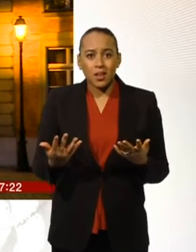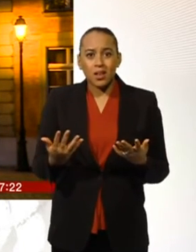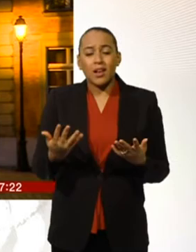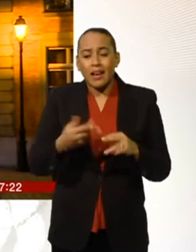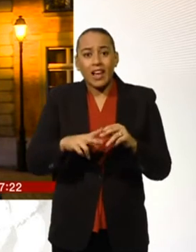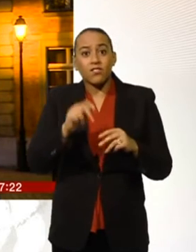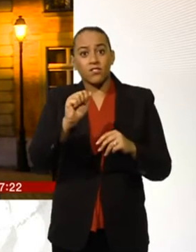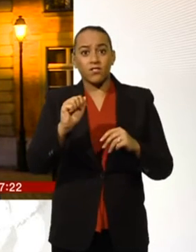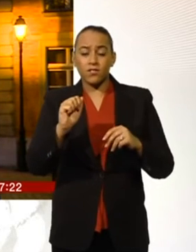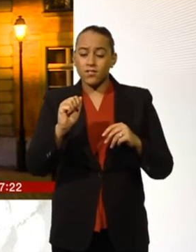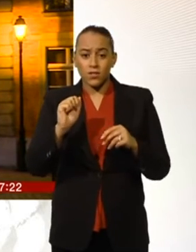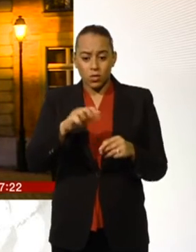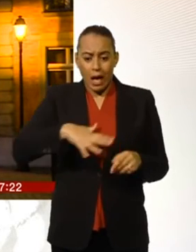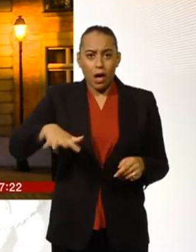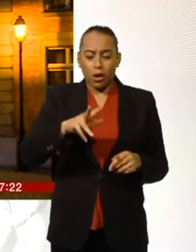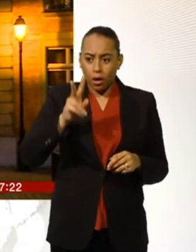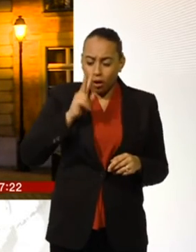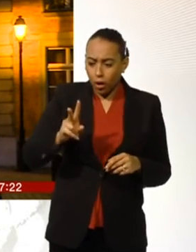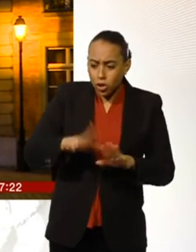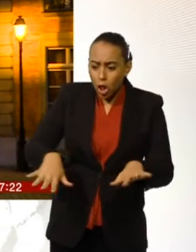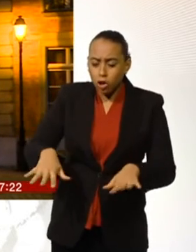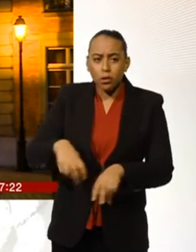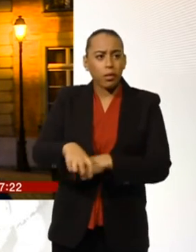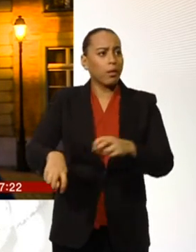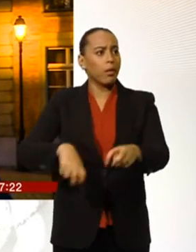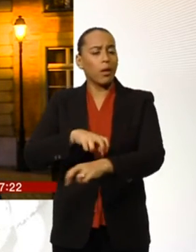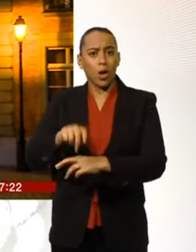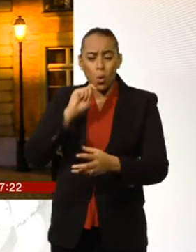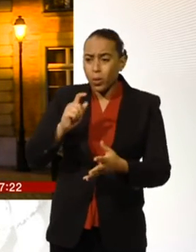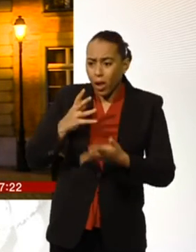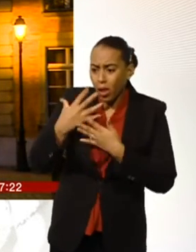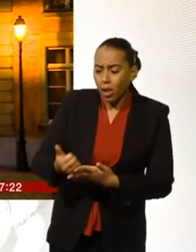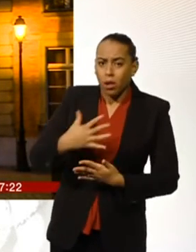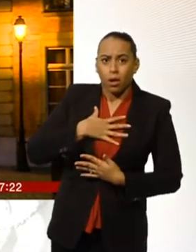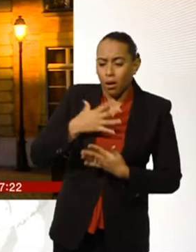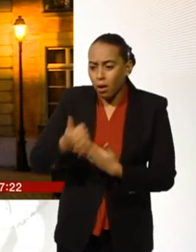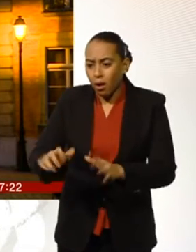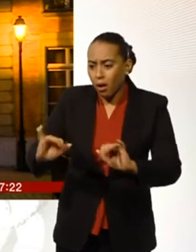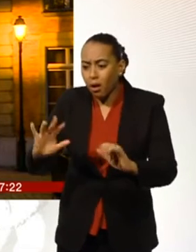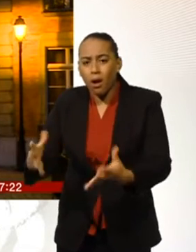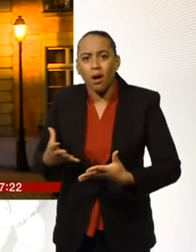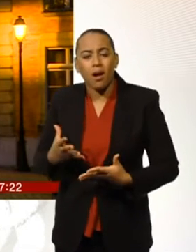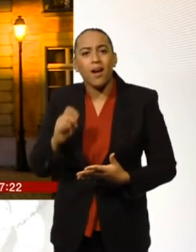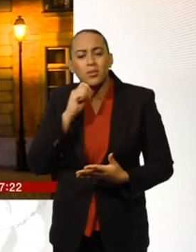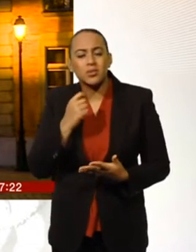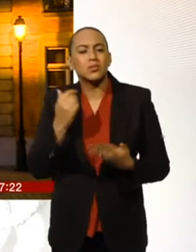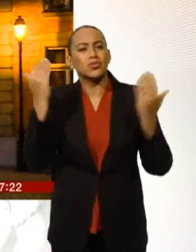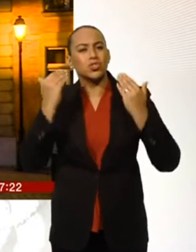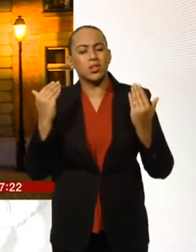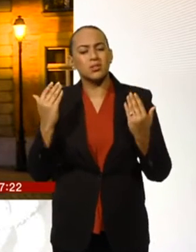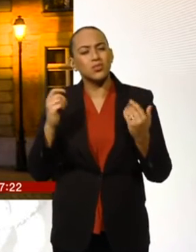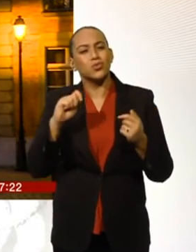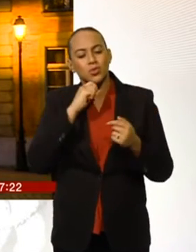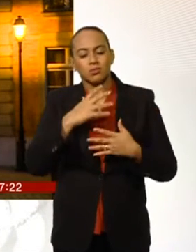you'd open the door, you'd let these kids in and, you know, then you'd sort out the problem. And I think that any judge should be looking at that